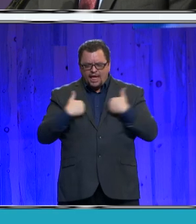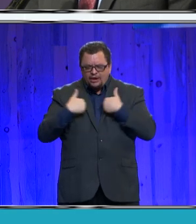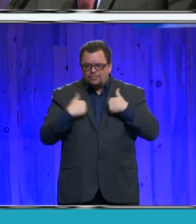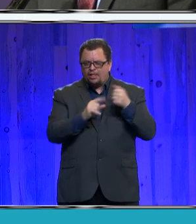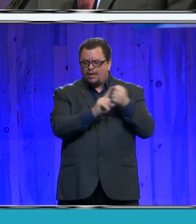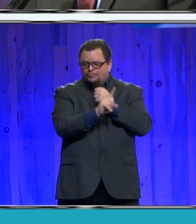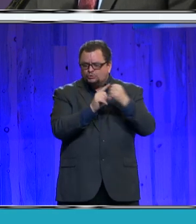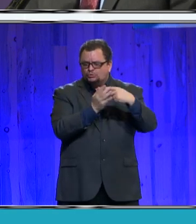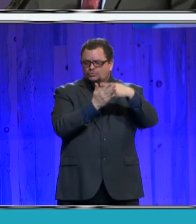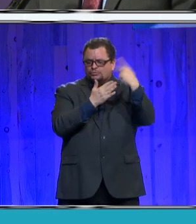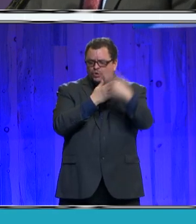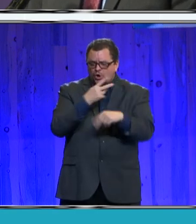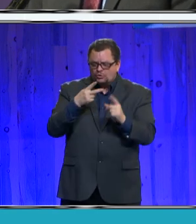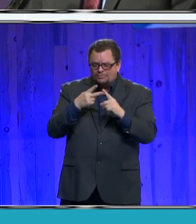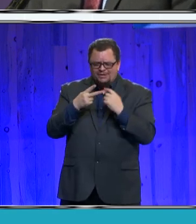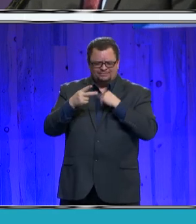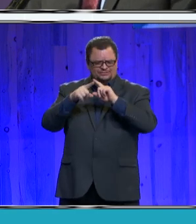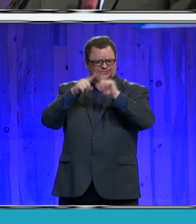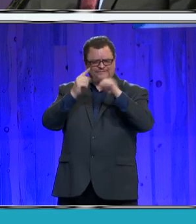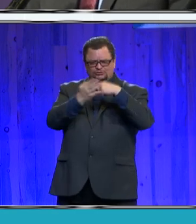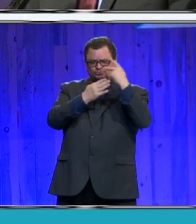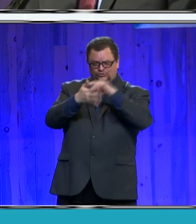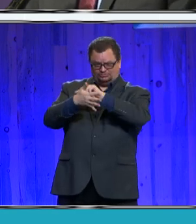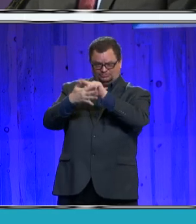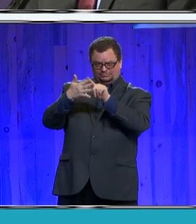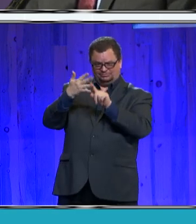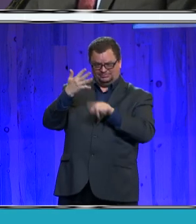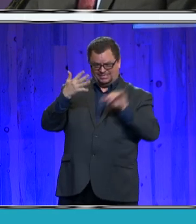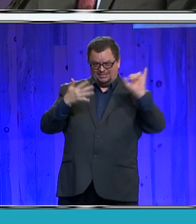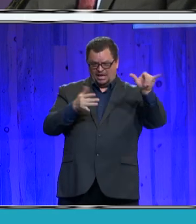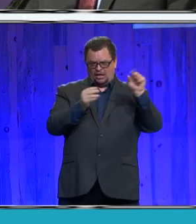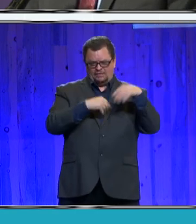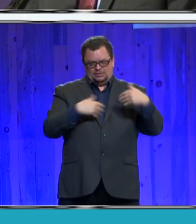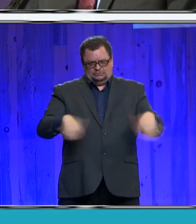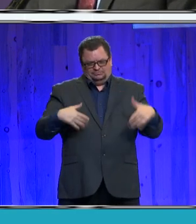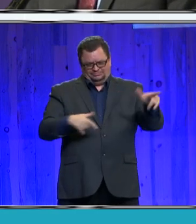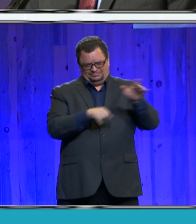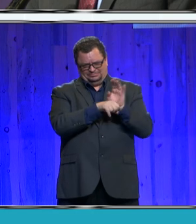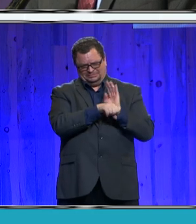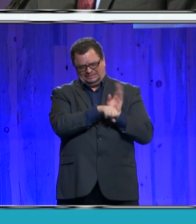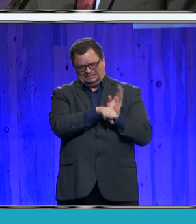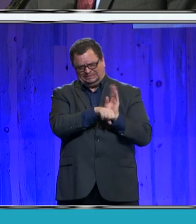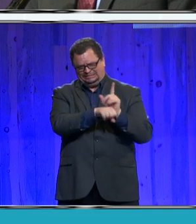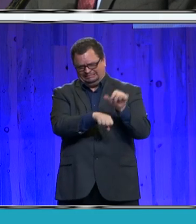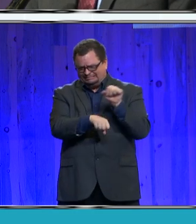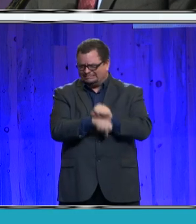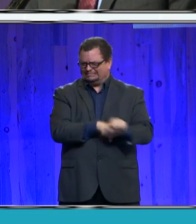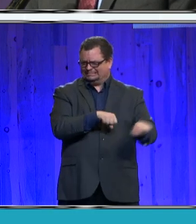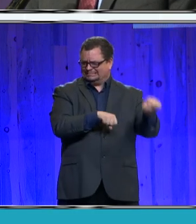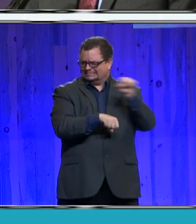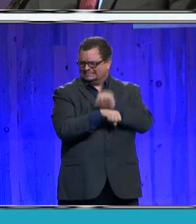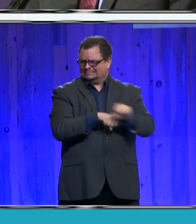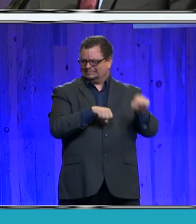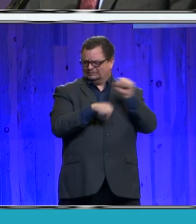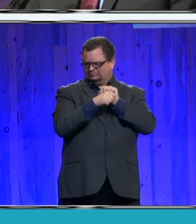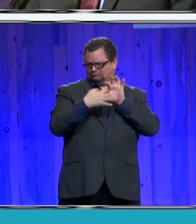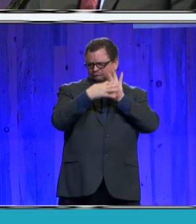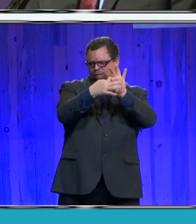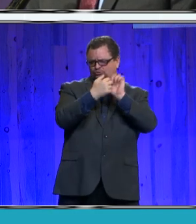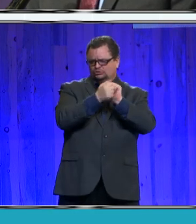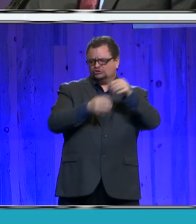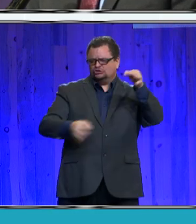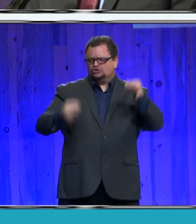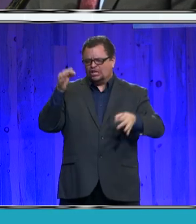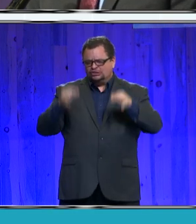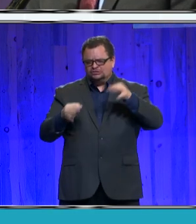illustrates the value of this office more than the work they did to get justice for Specialist Darlene Krasik